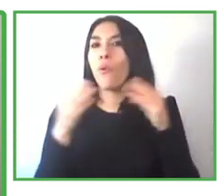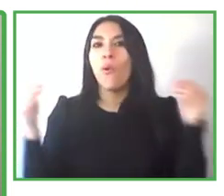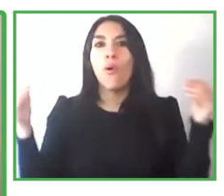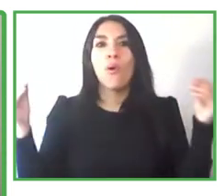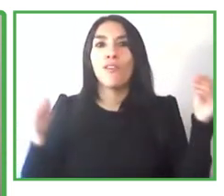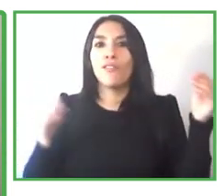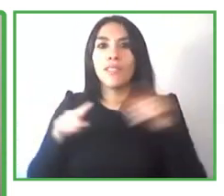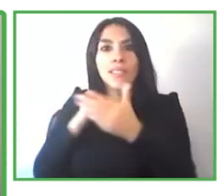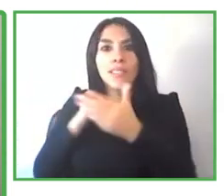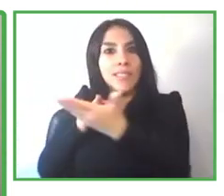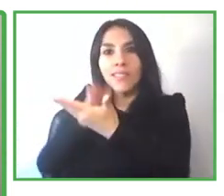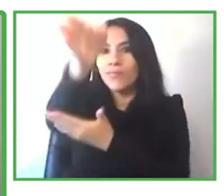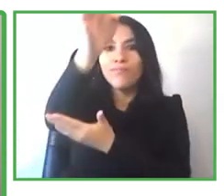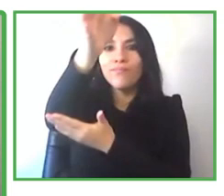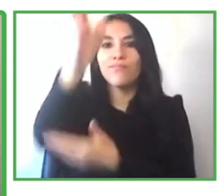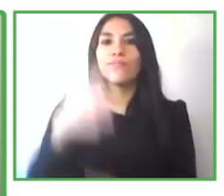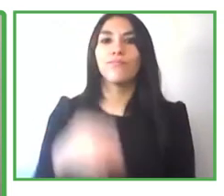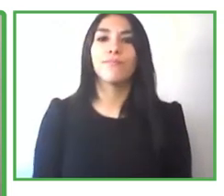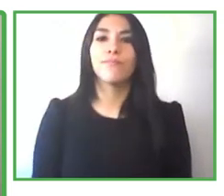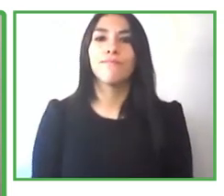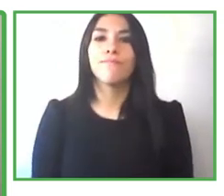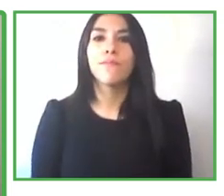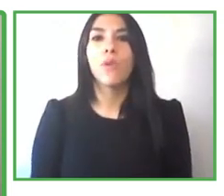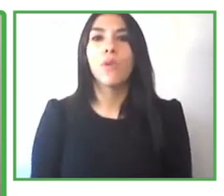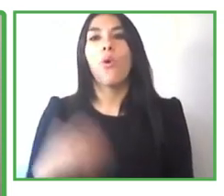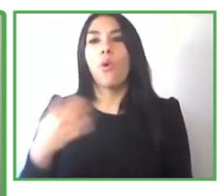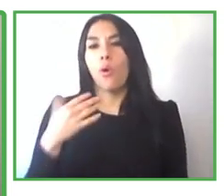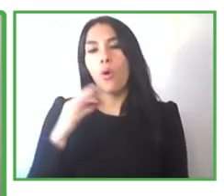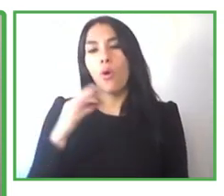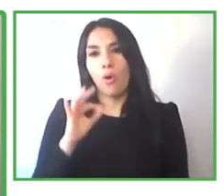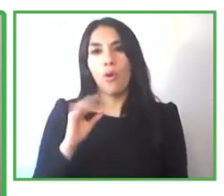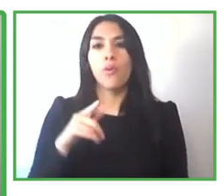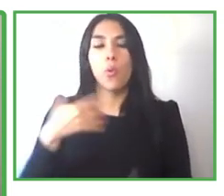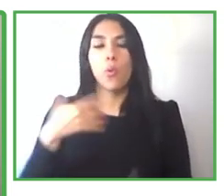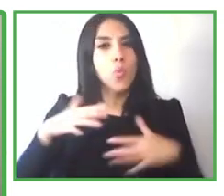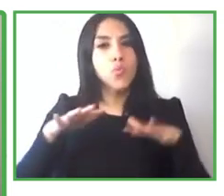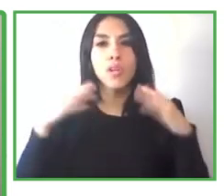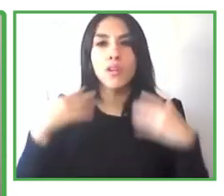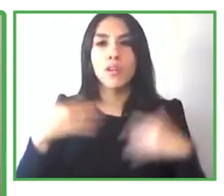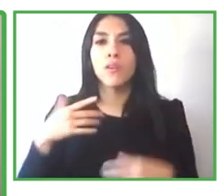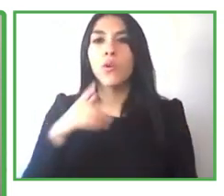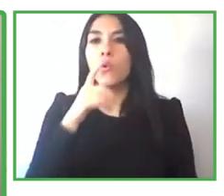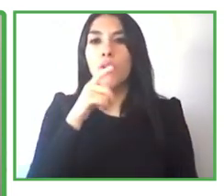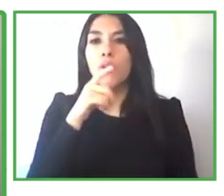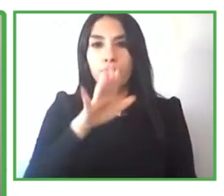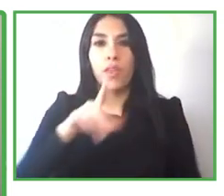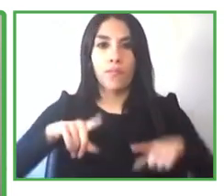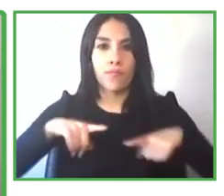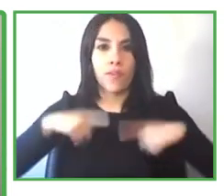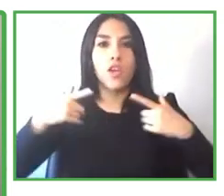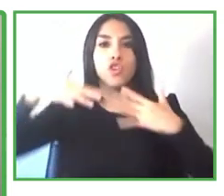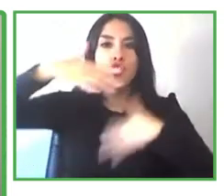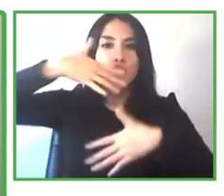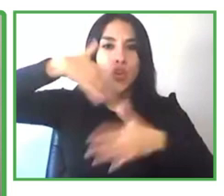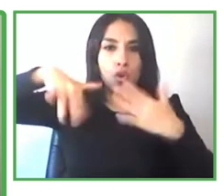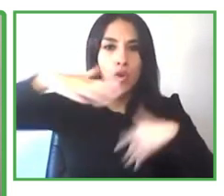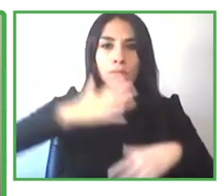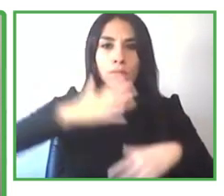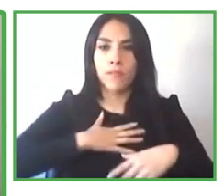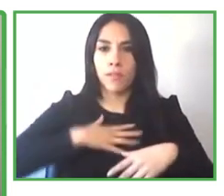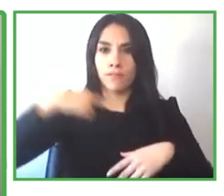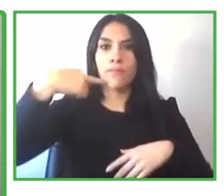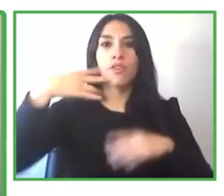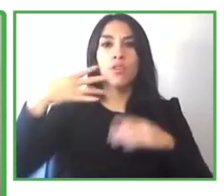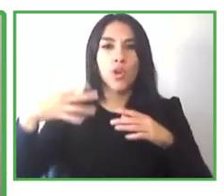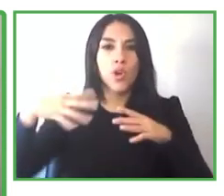very included in um and can you tell us what are your goals for the future well my